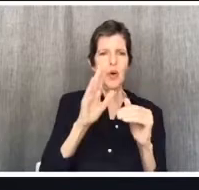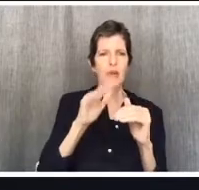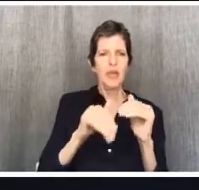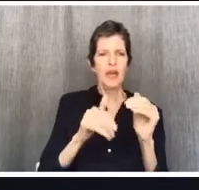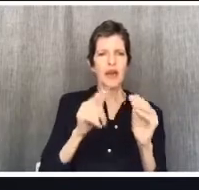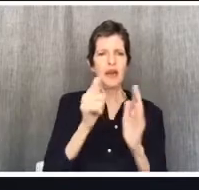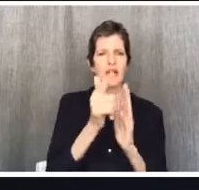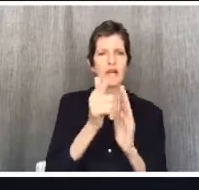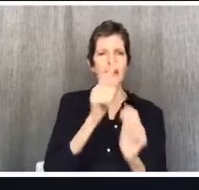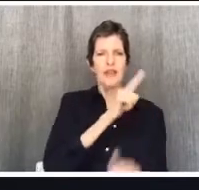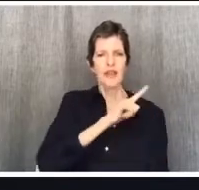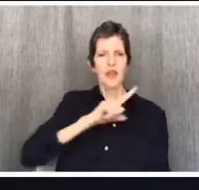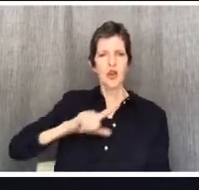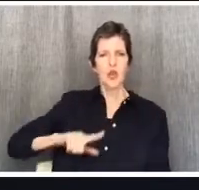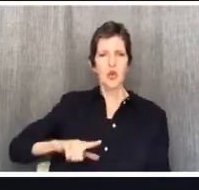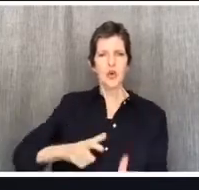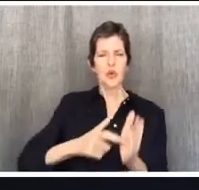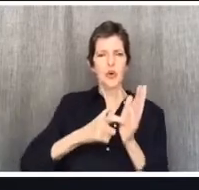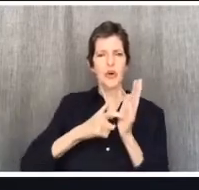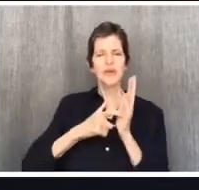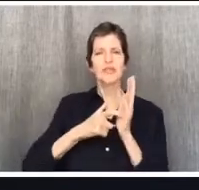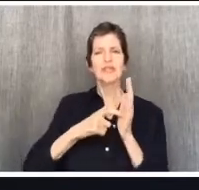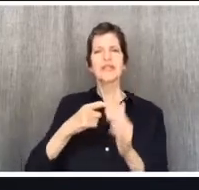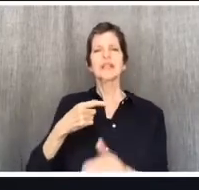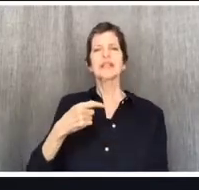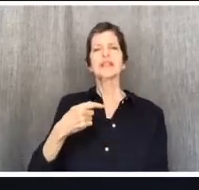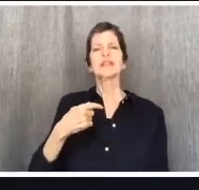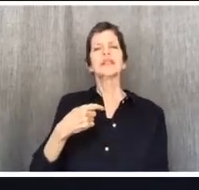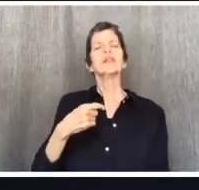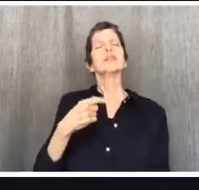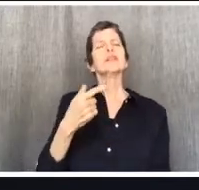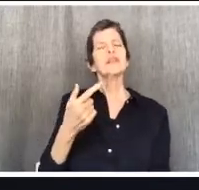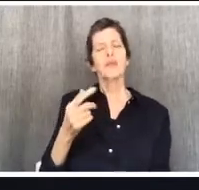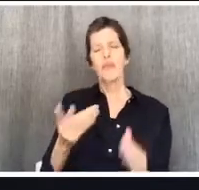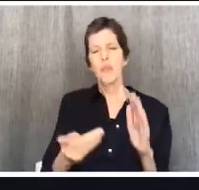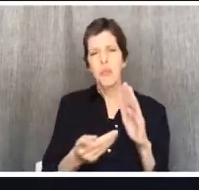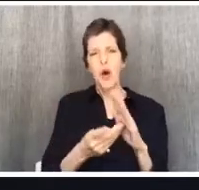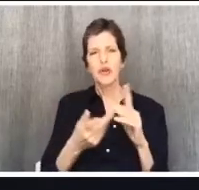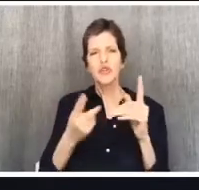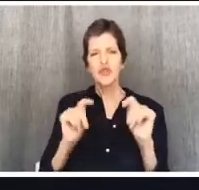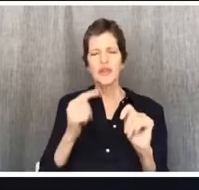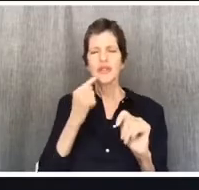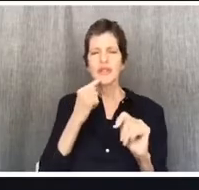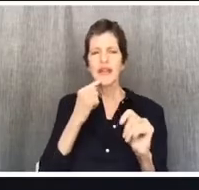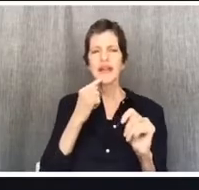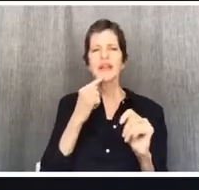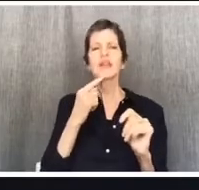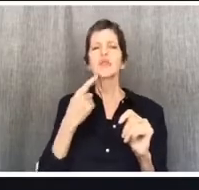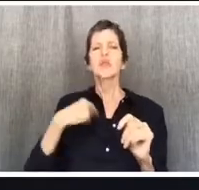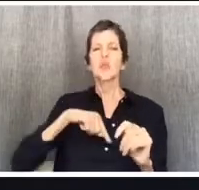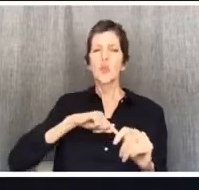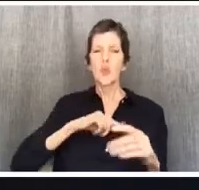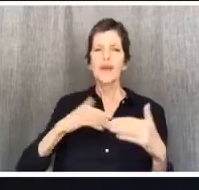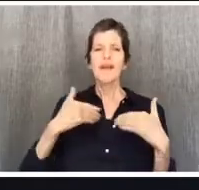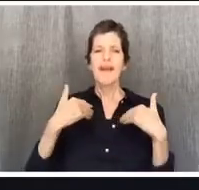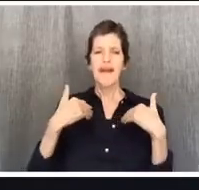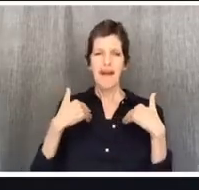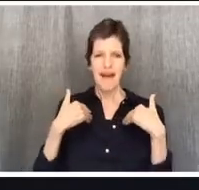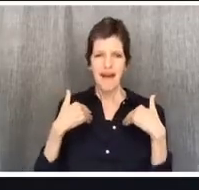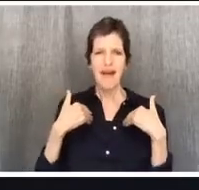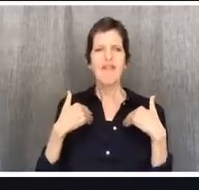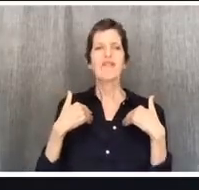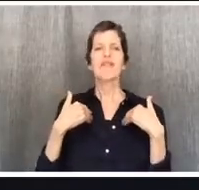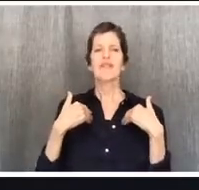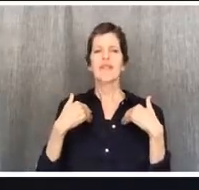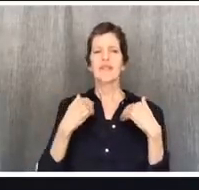He's elevating the idea of Christian liberty. He's saying, do not constrain yourself more than you have to, because when you do